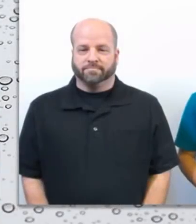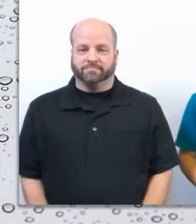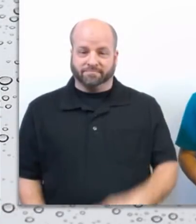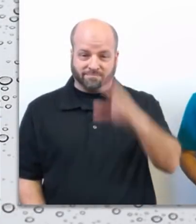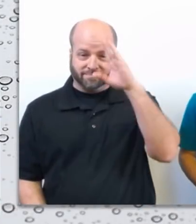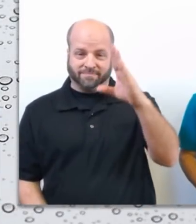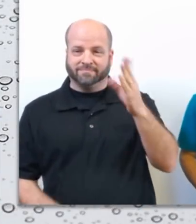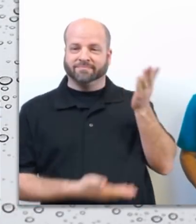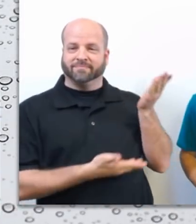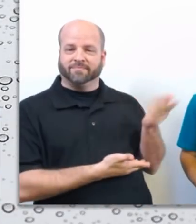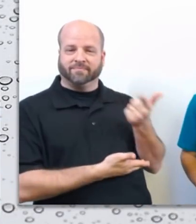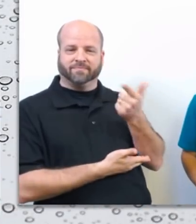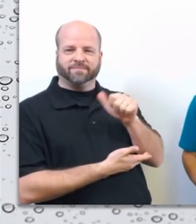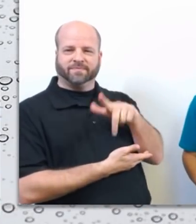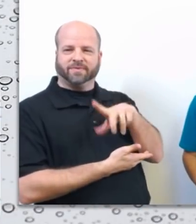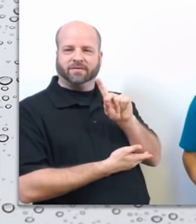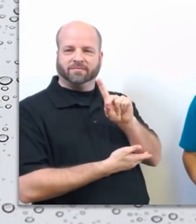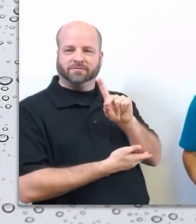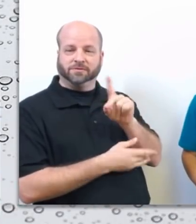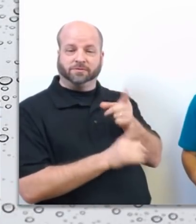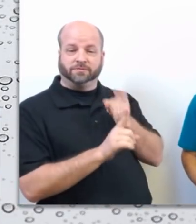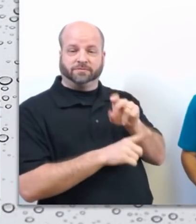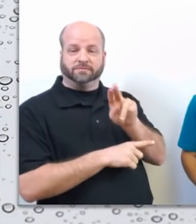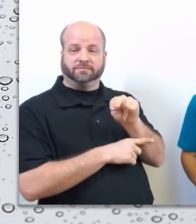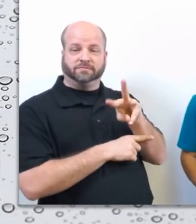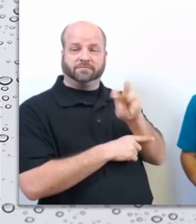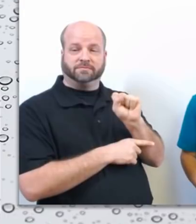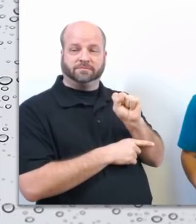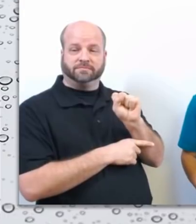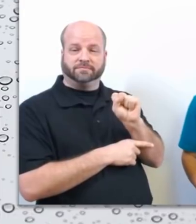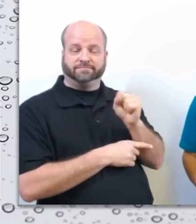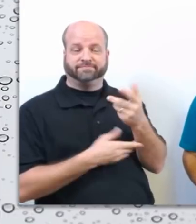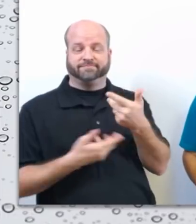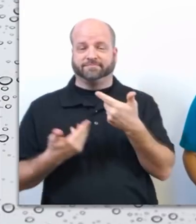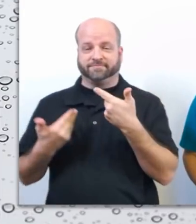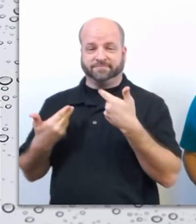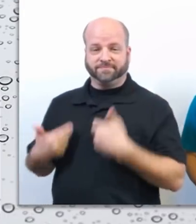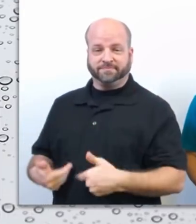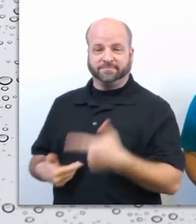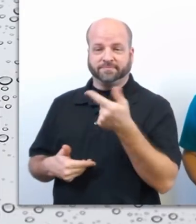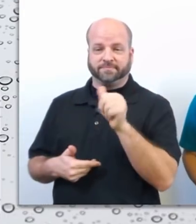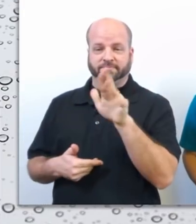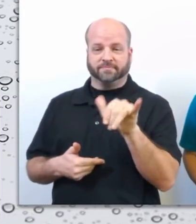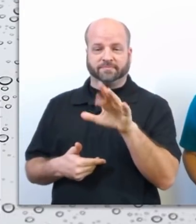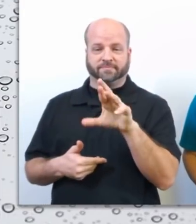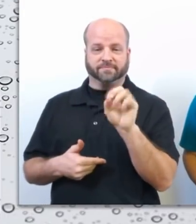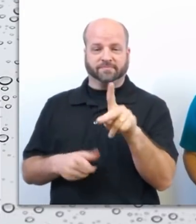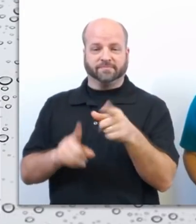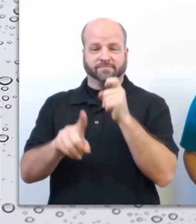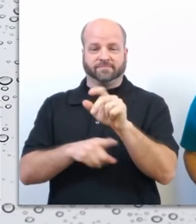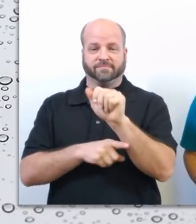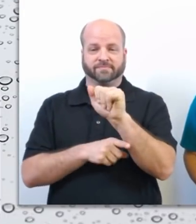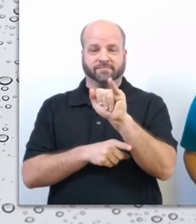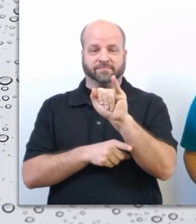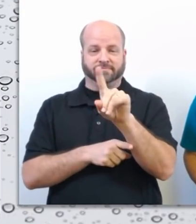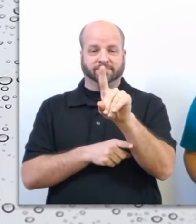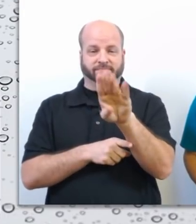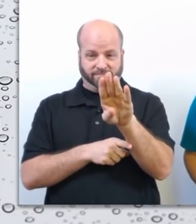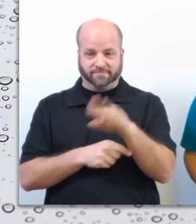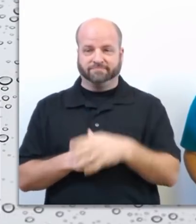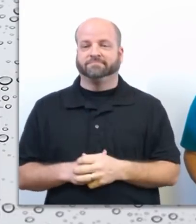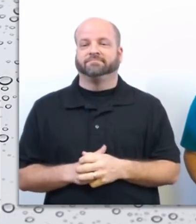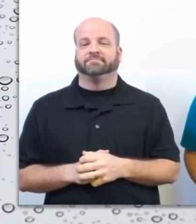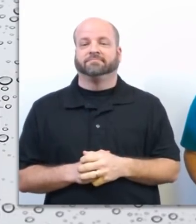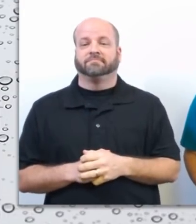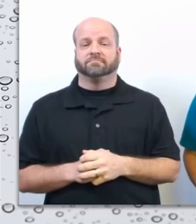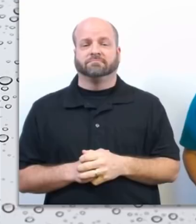Hi, I'm Gerald Satterwhite with the National Weather Service and I'm joined by Gary Crook from the Alabama Institute for the Deaf and